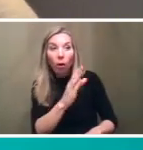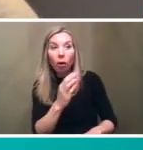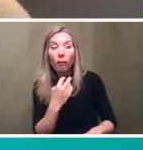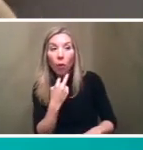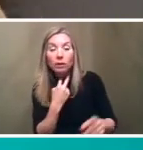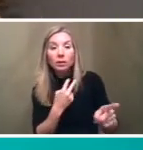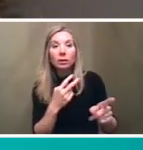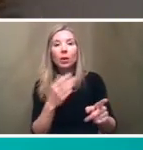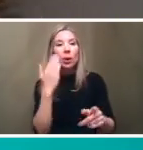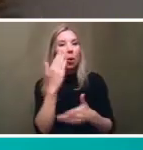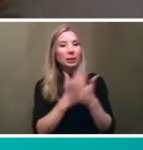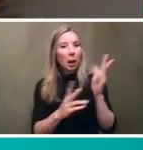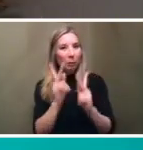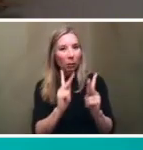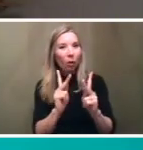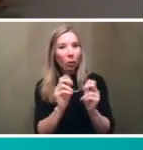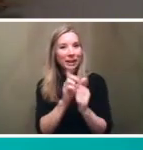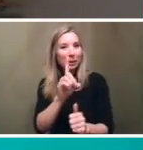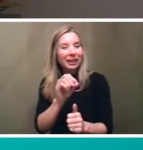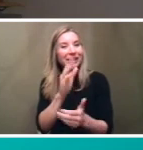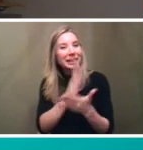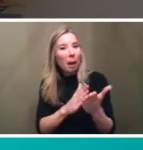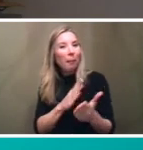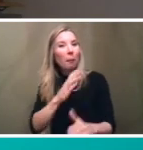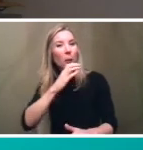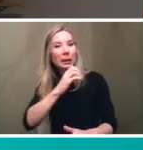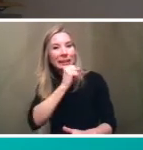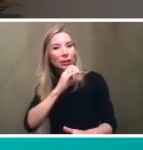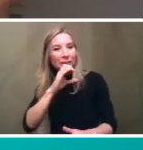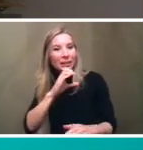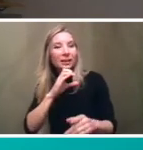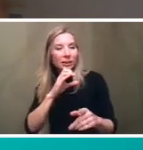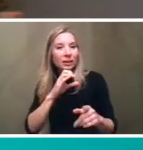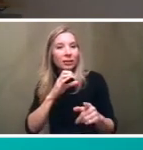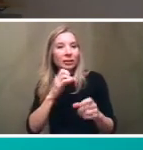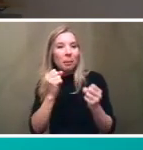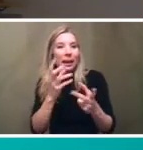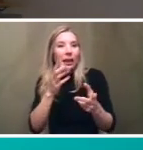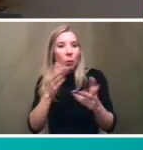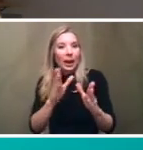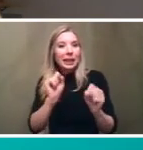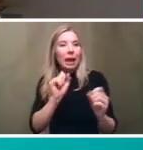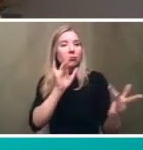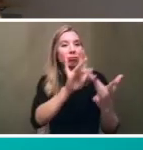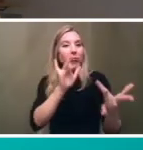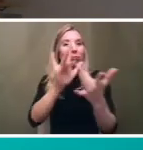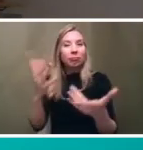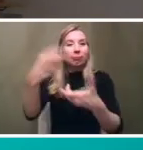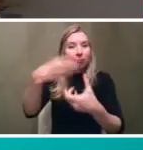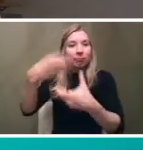people with disabilities are also correlated with age so there's a lot of ways that we can really make efforts to reach out and engage those riders